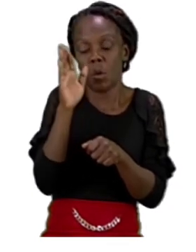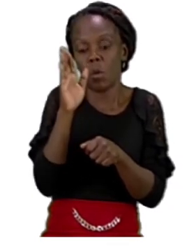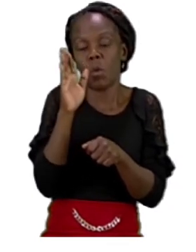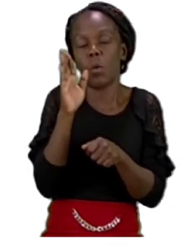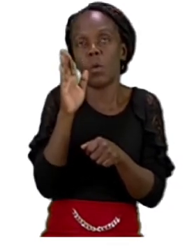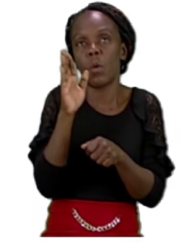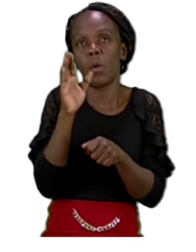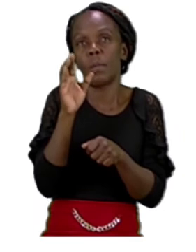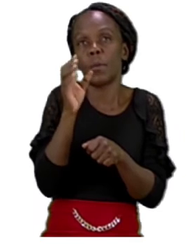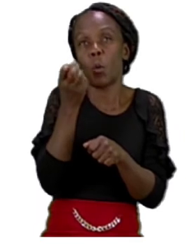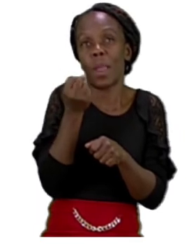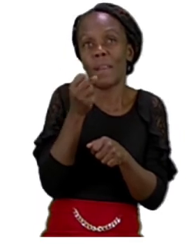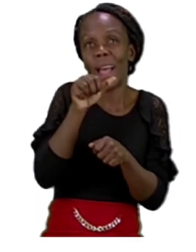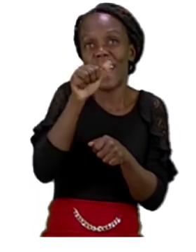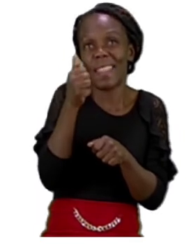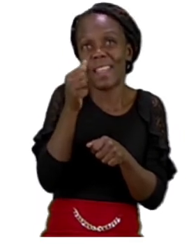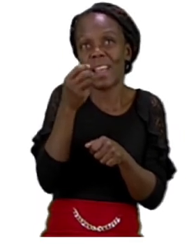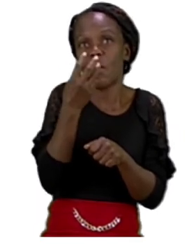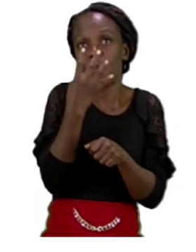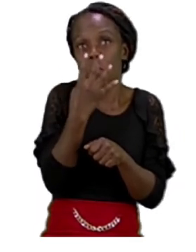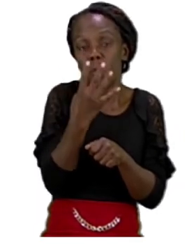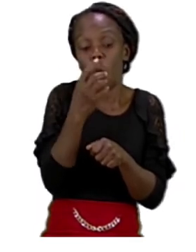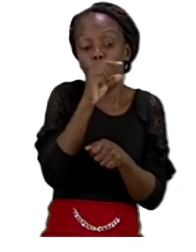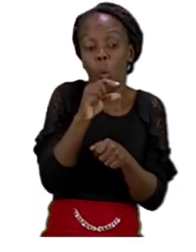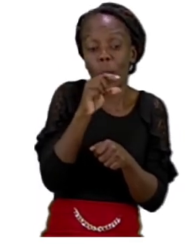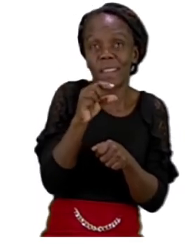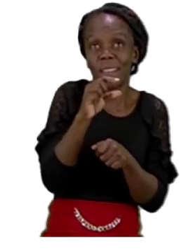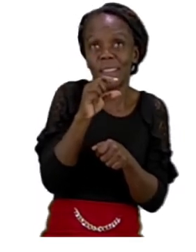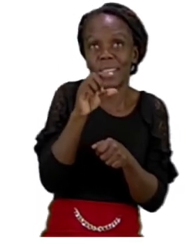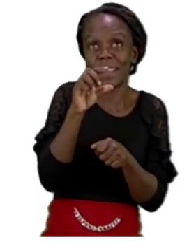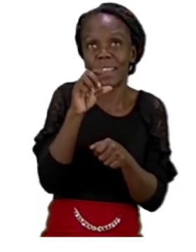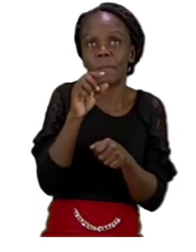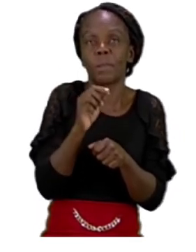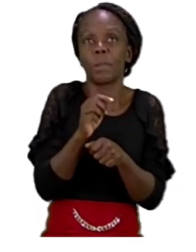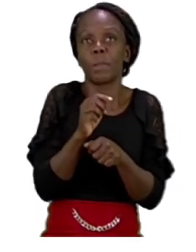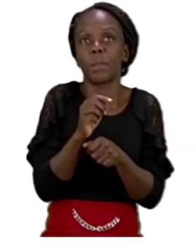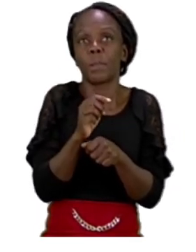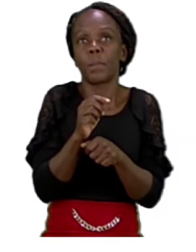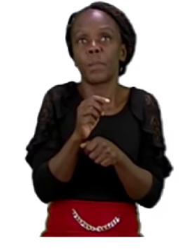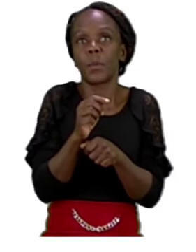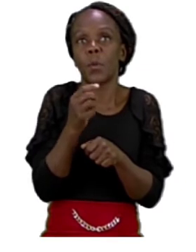at the other words to see which one rhymes. Is it the word hat?